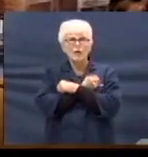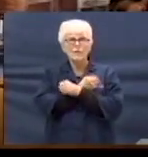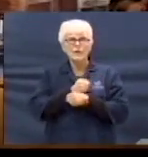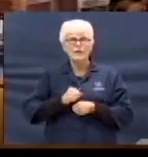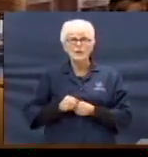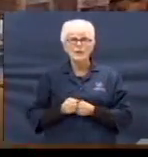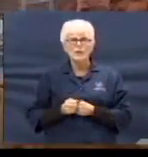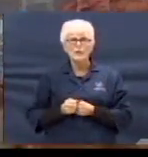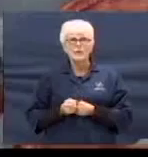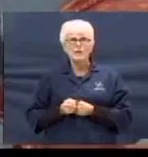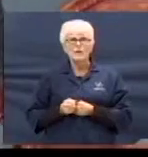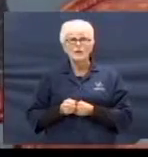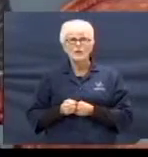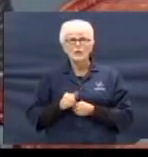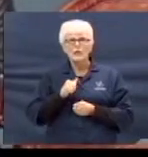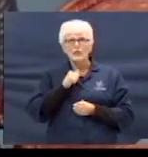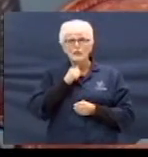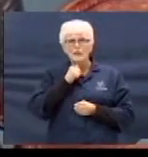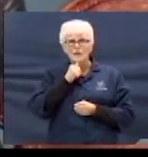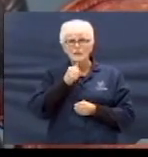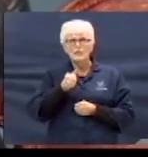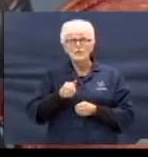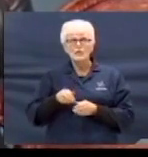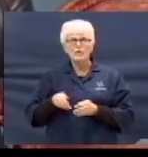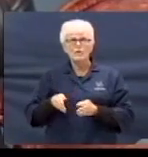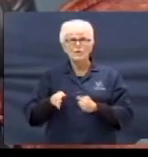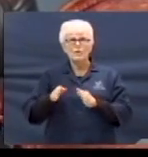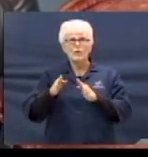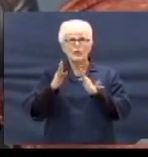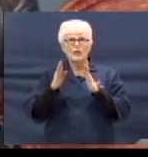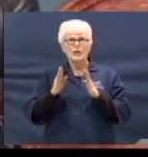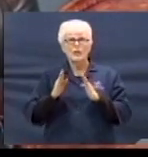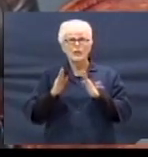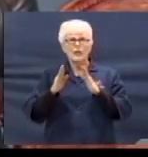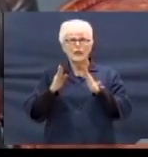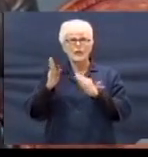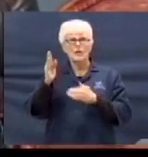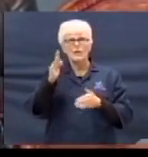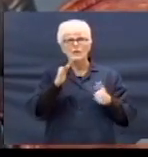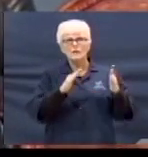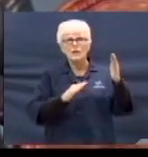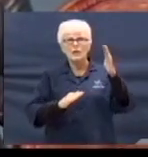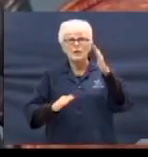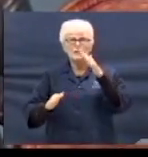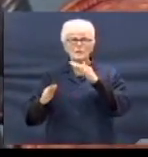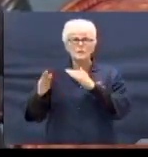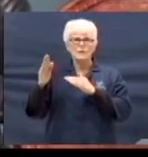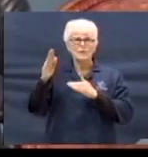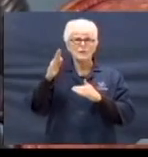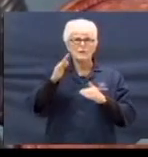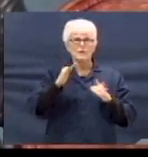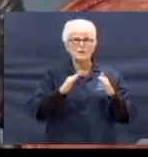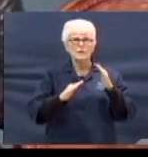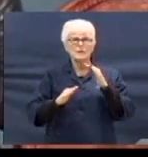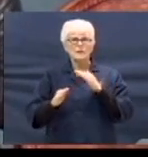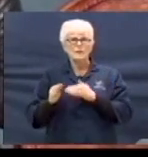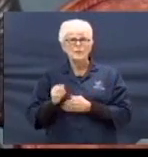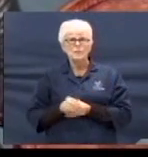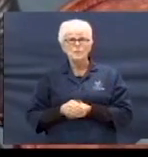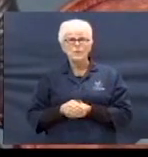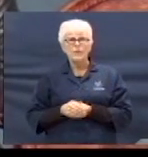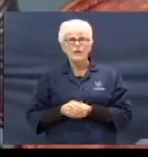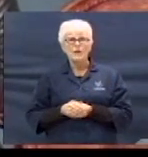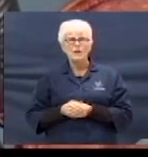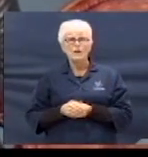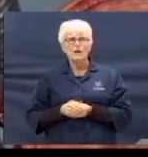Dark clouds should rise and thunder